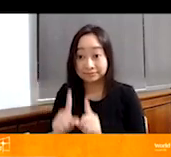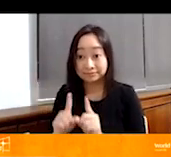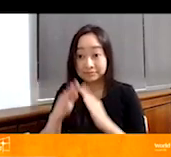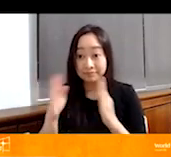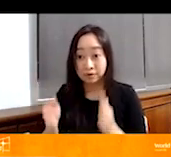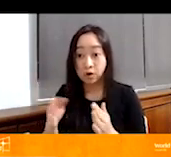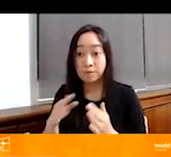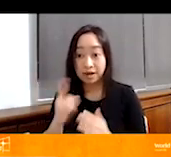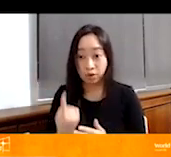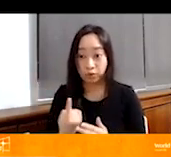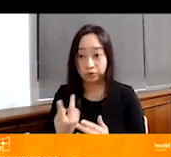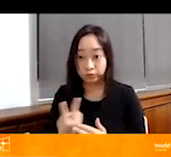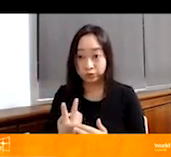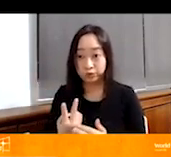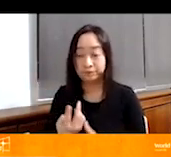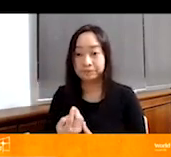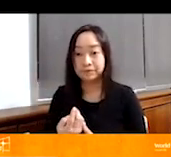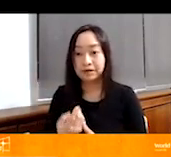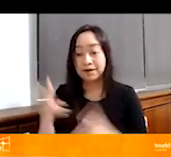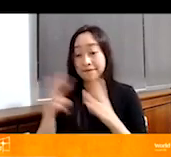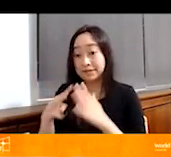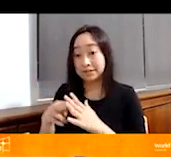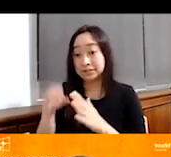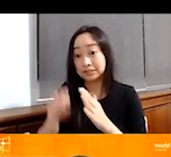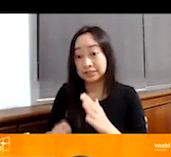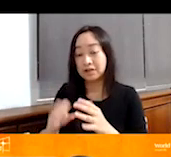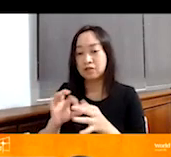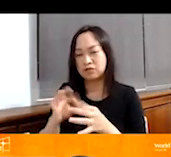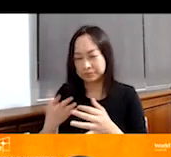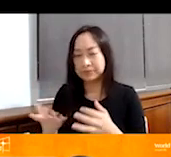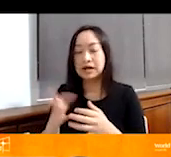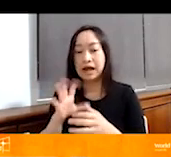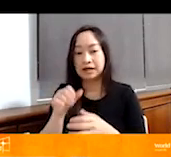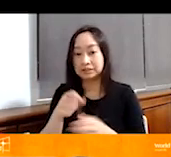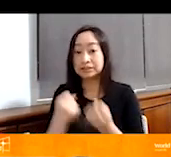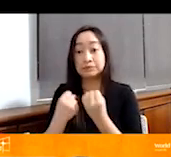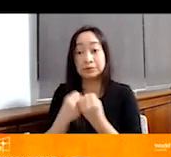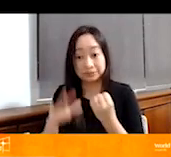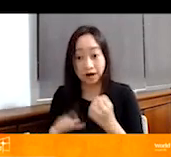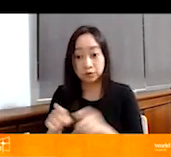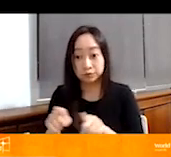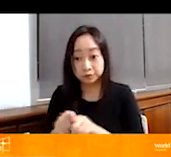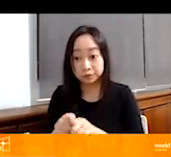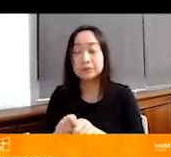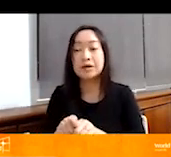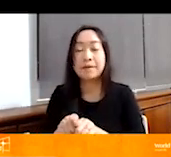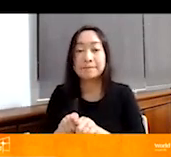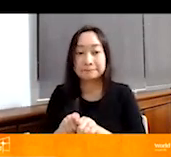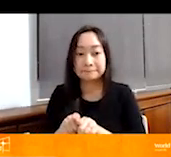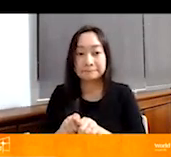village in, uh, South of Yata. And again, she's a sponsored child and, uh,